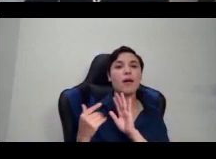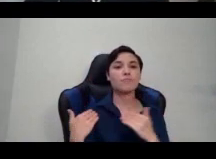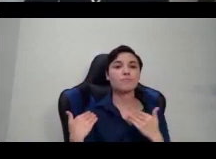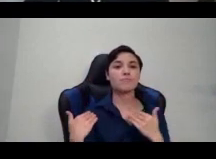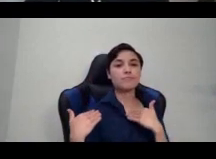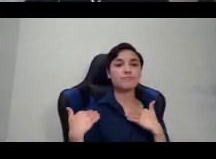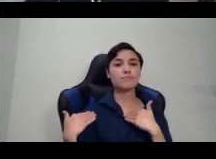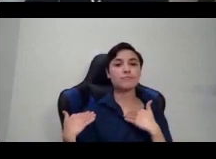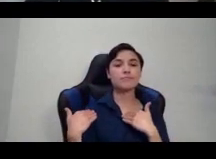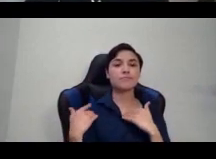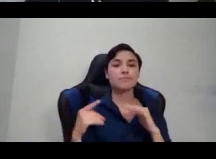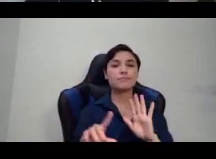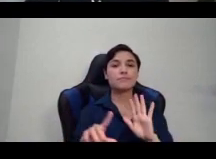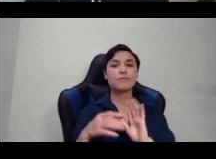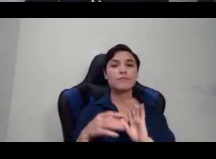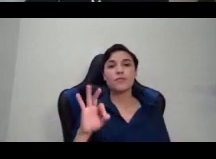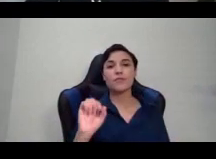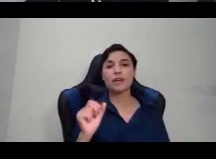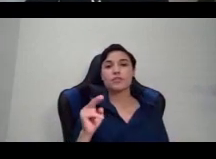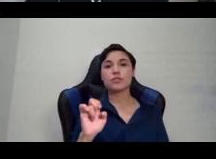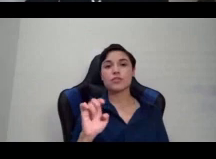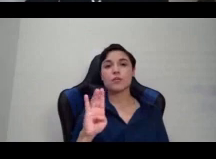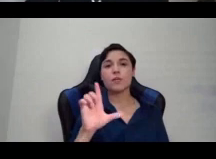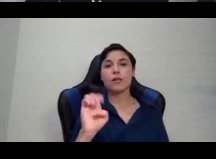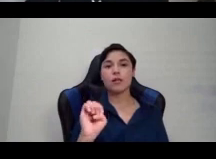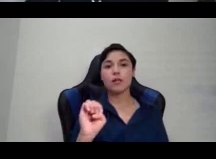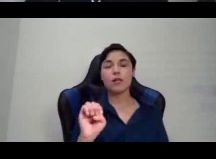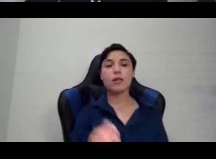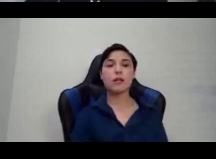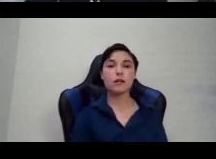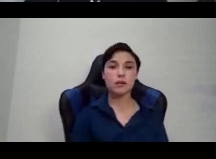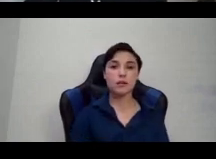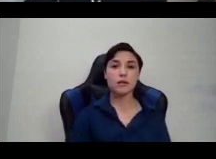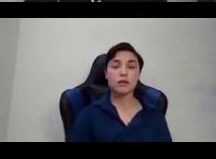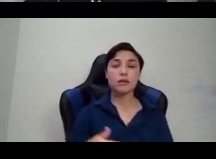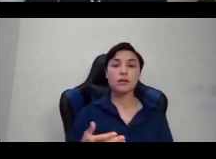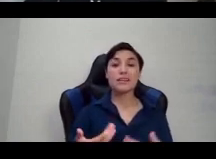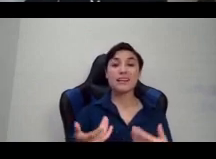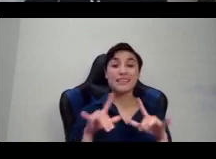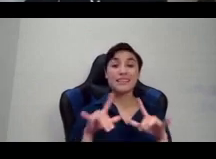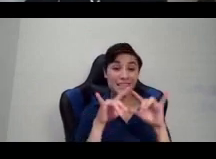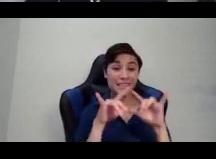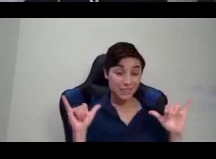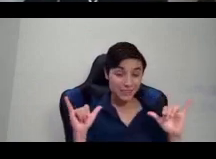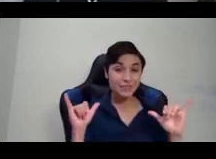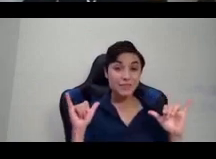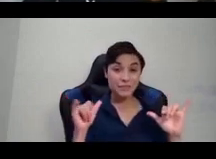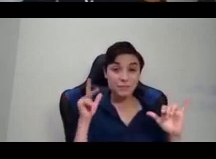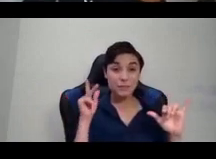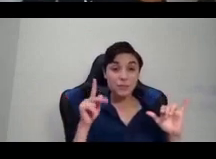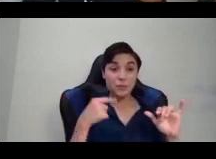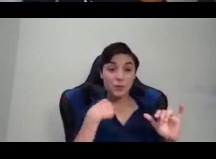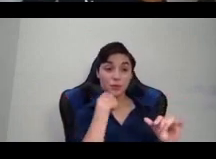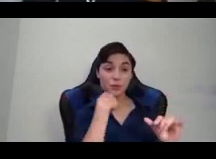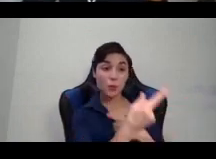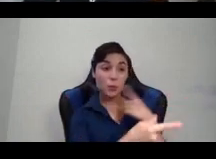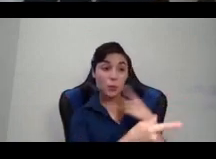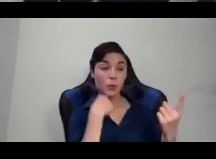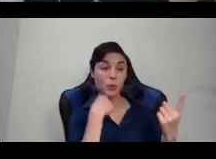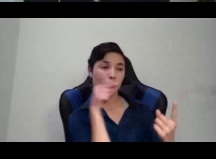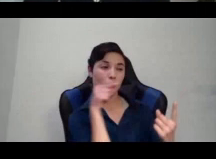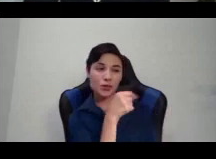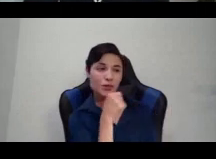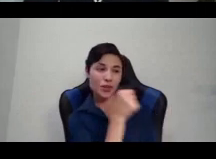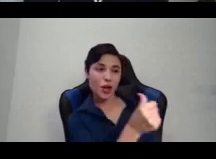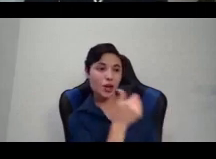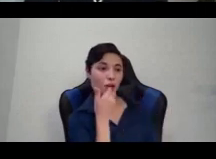At the same time as some people were being told, you're not good enough to be a woman and therefore can't be outside as a woman in